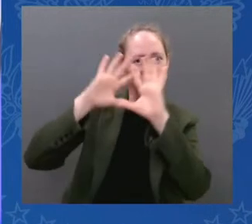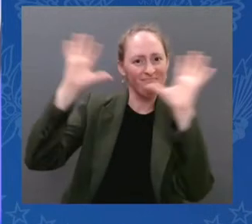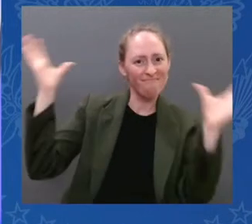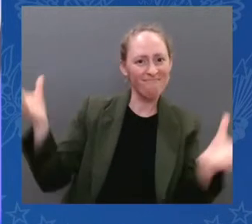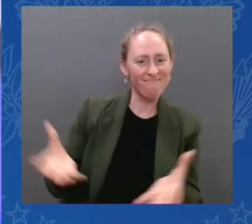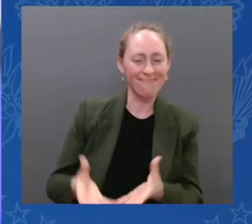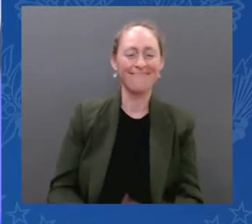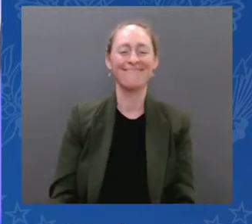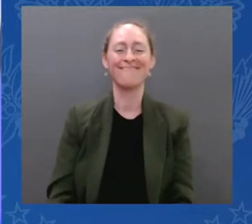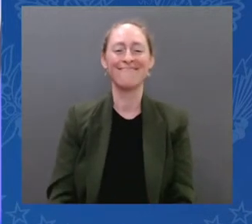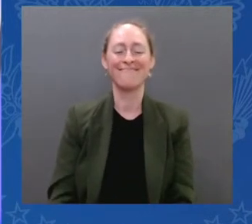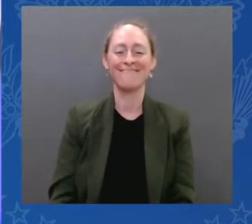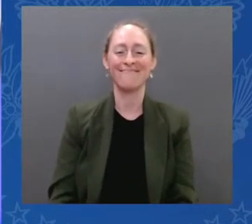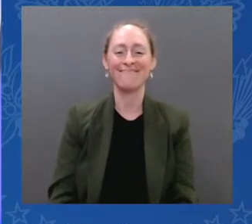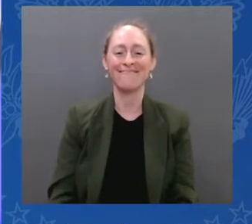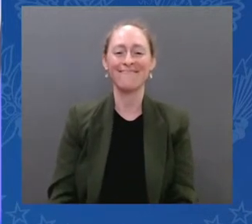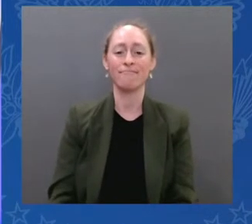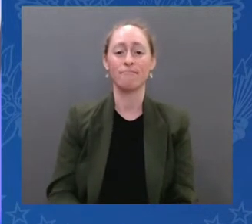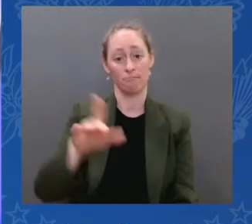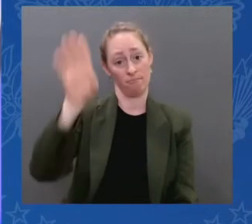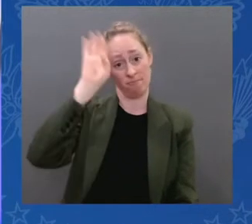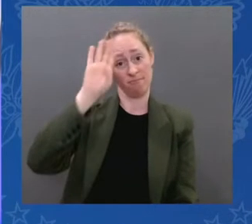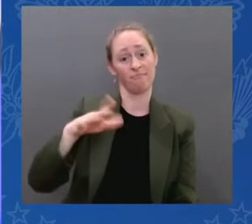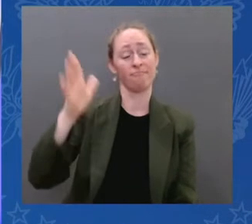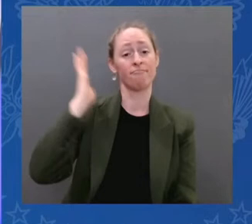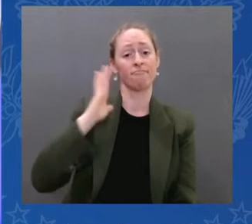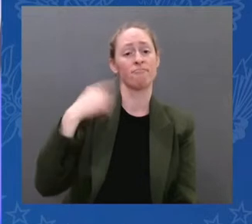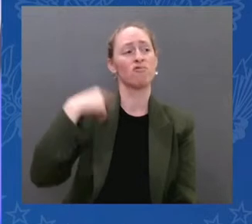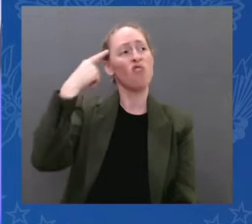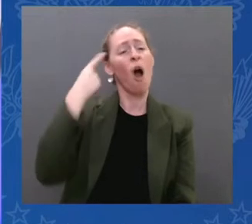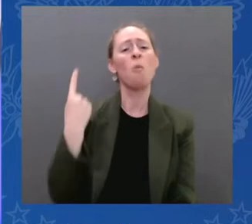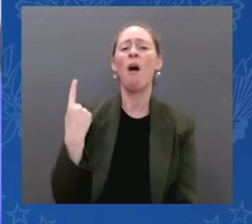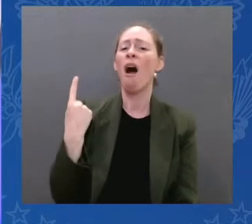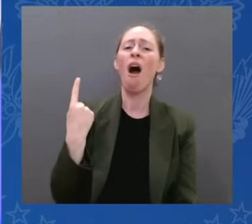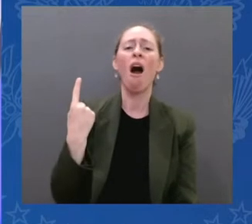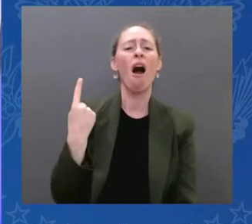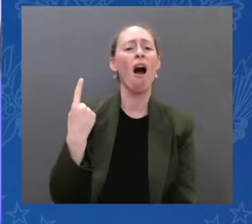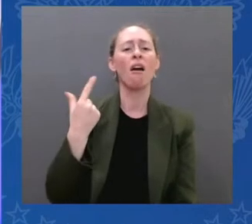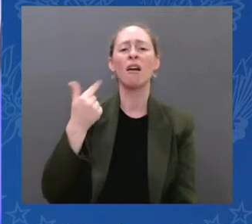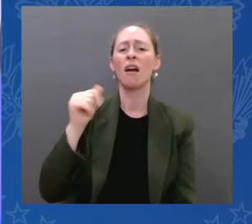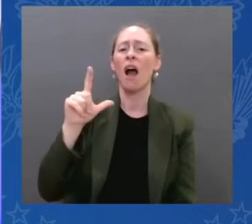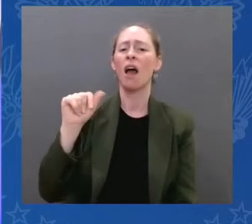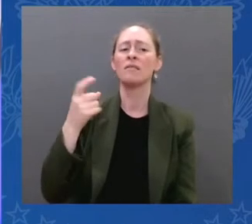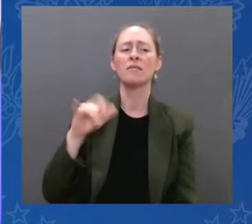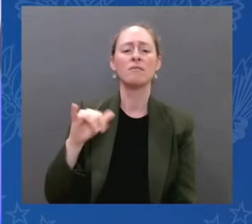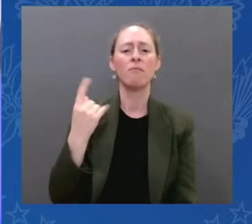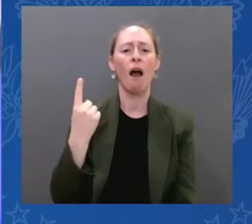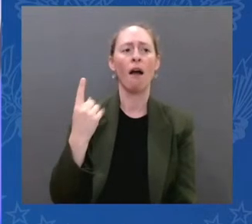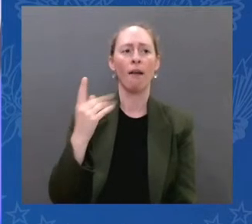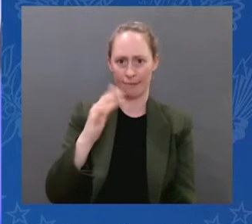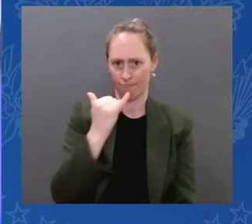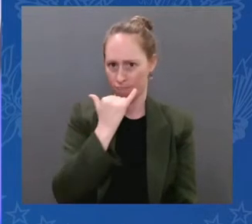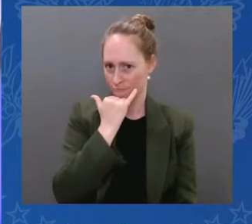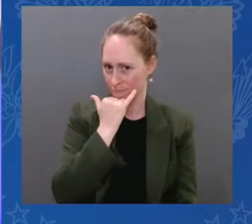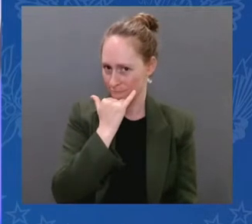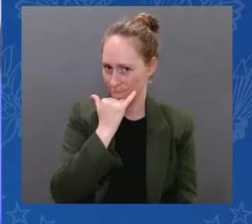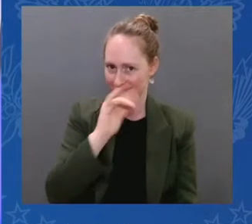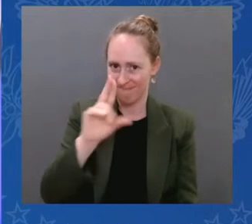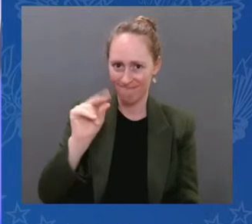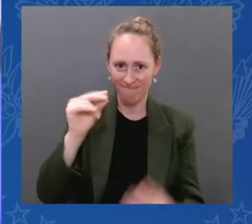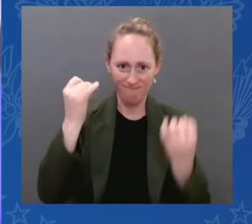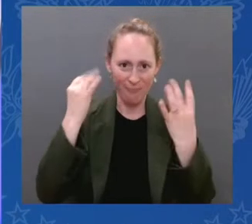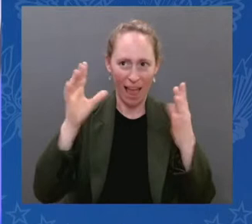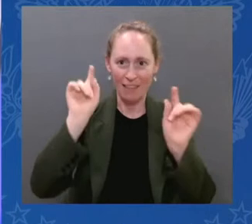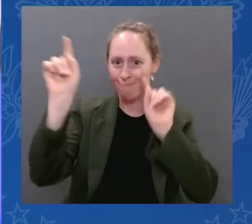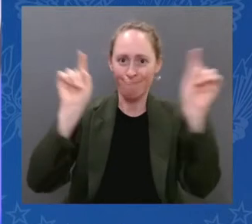Now, the number is unlimited. And in our galaxy, we have billions of stars or